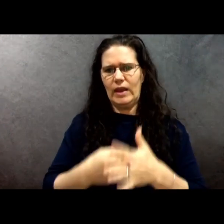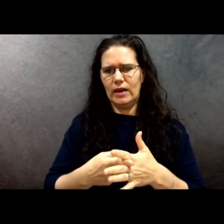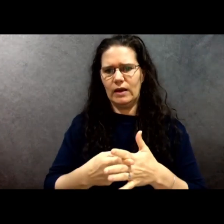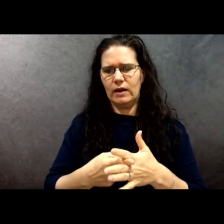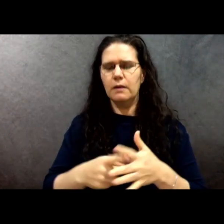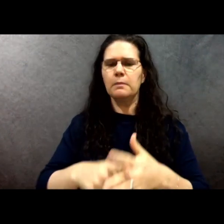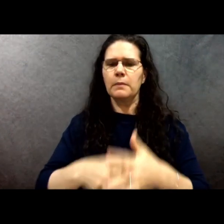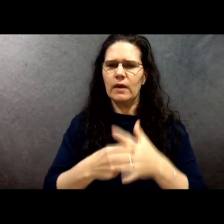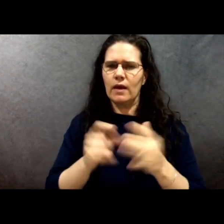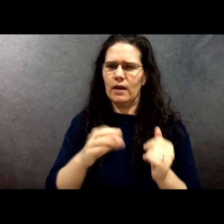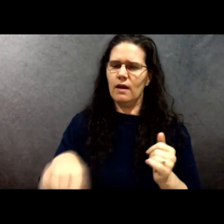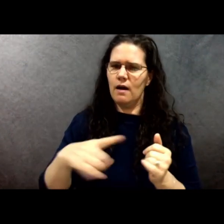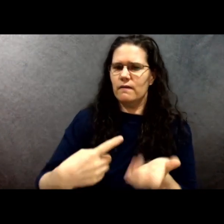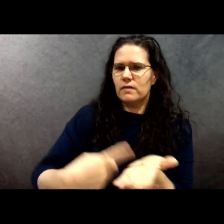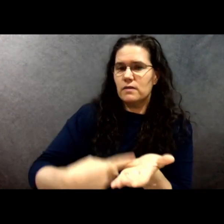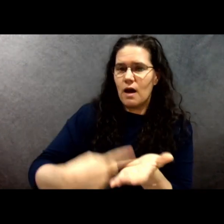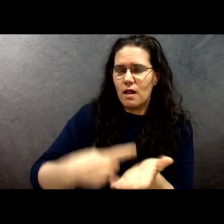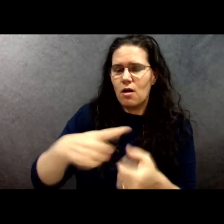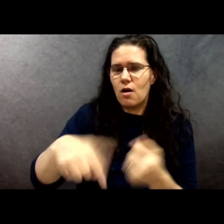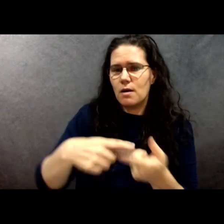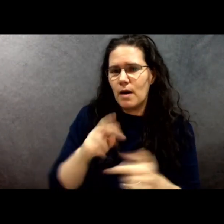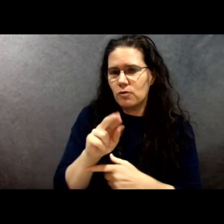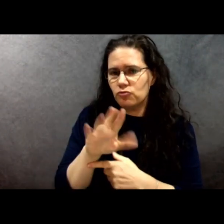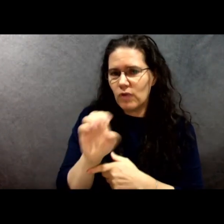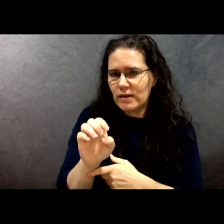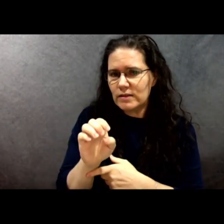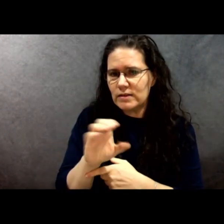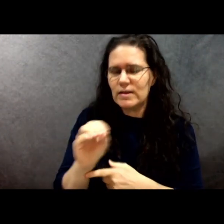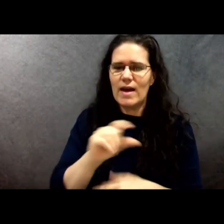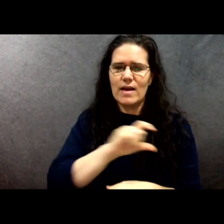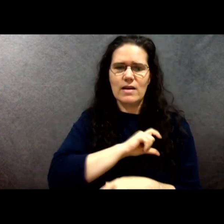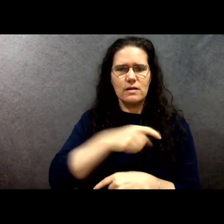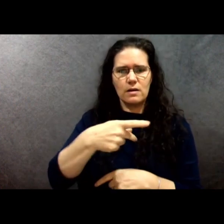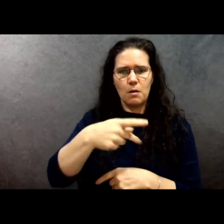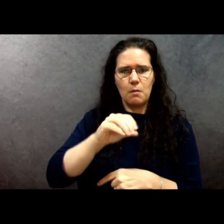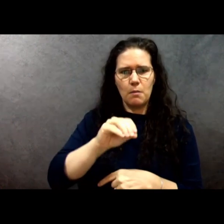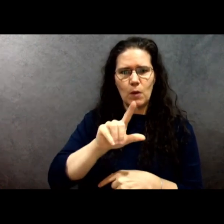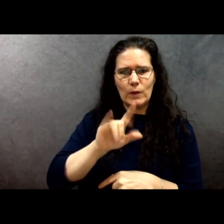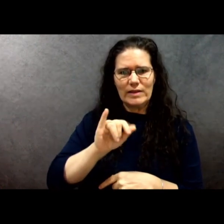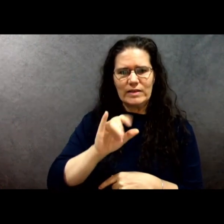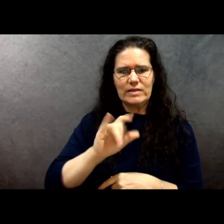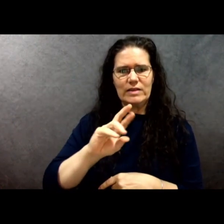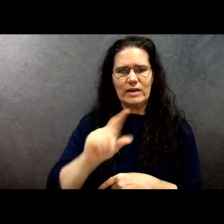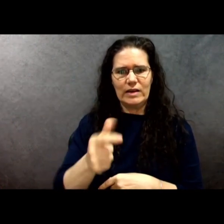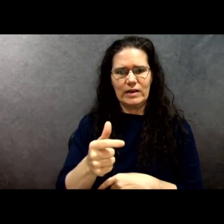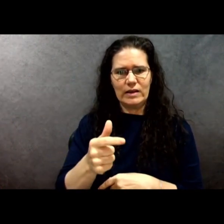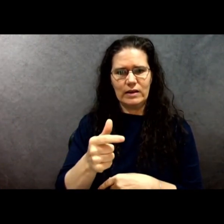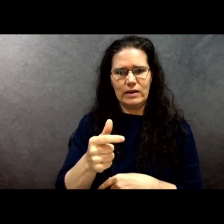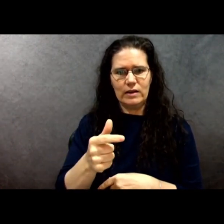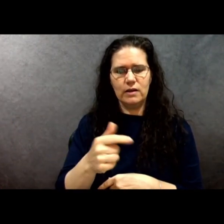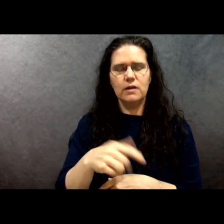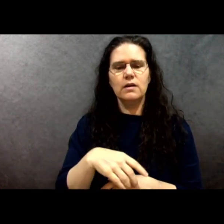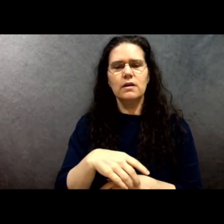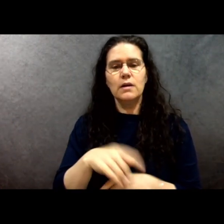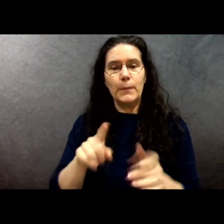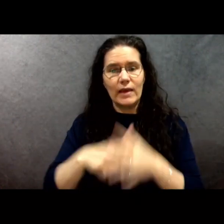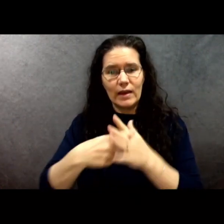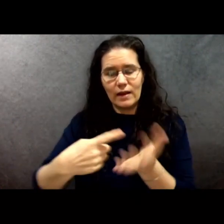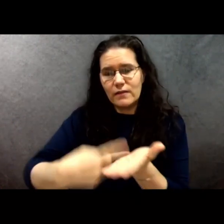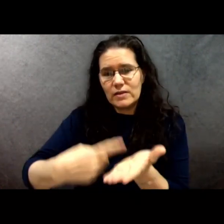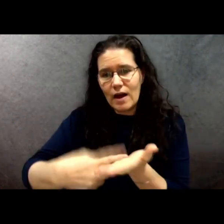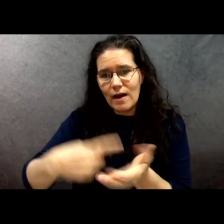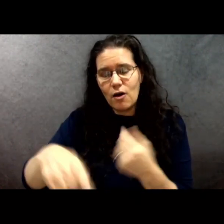dialogue around race and policing. The beginning of a dialogue around housing opportunities.